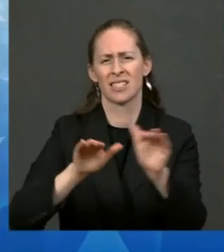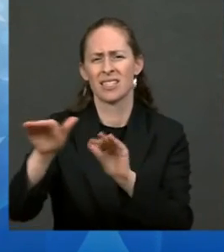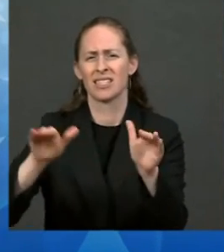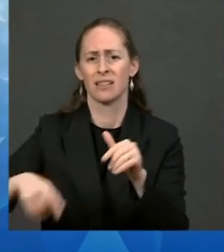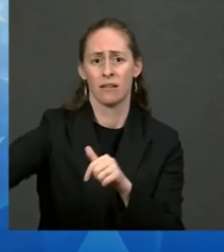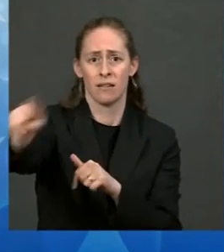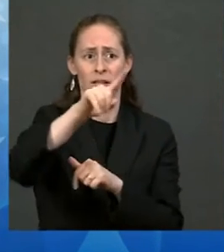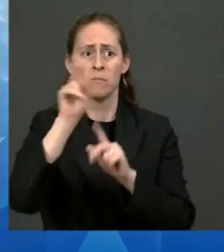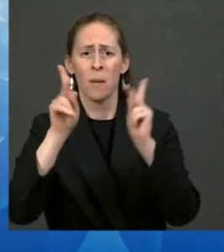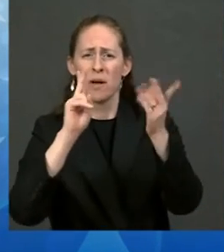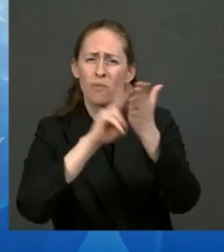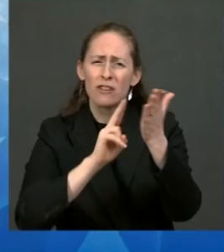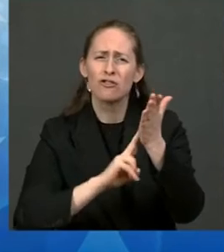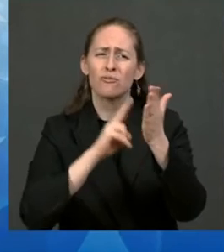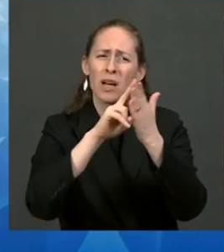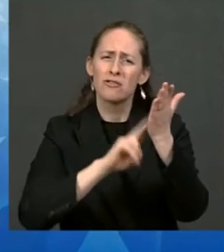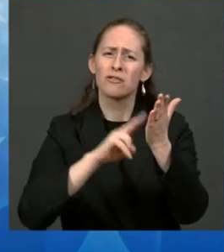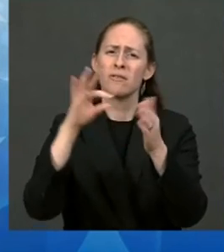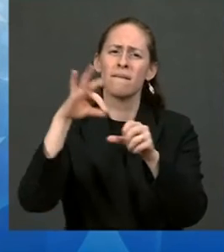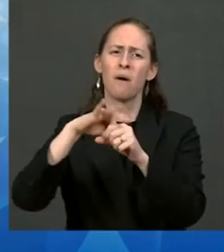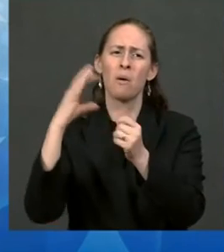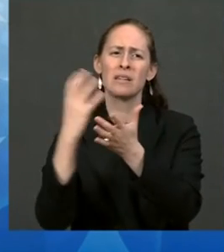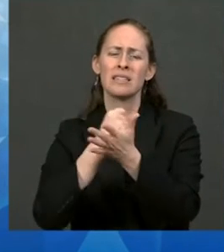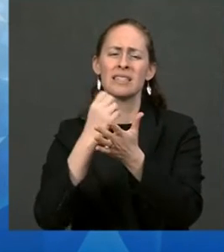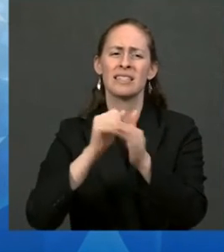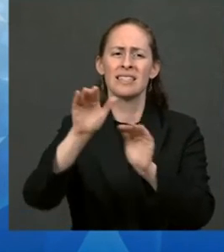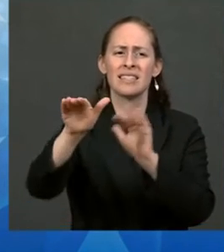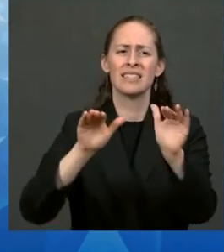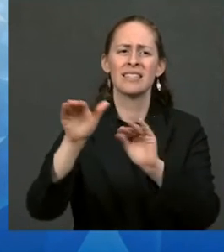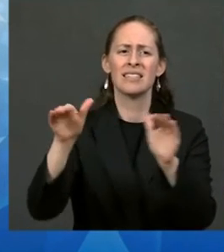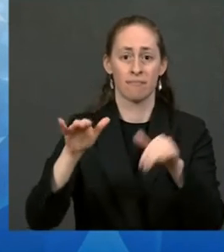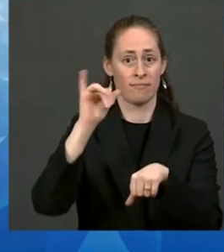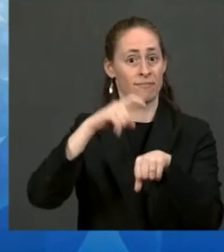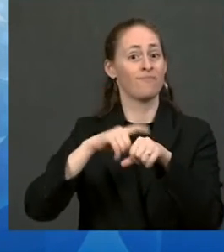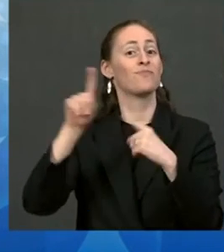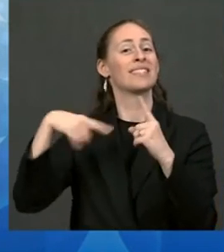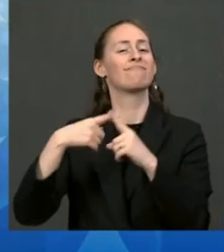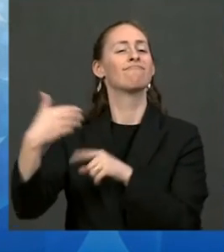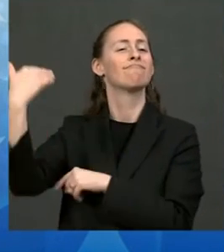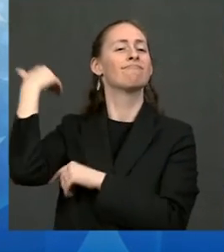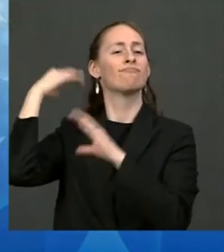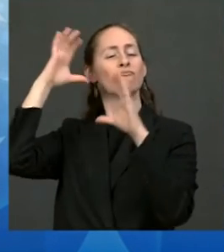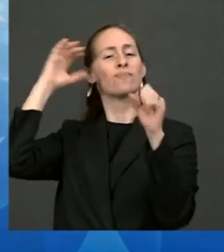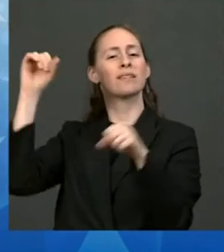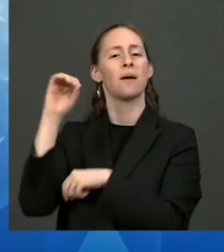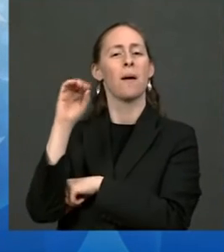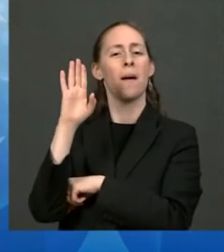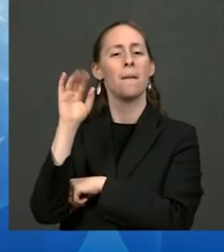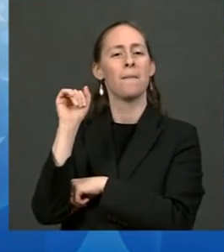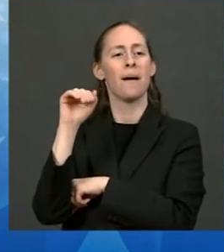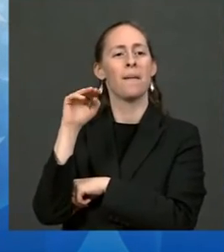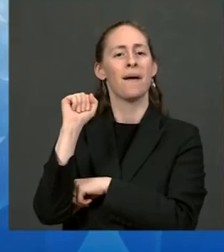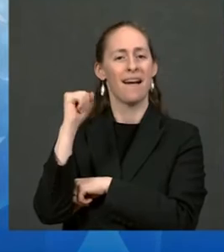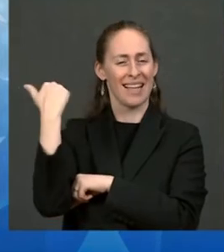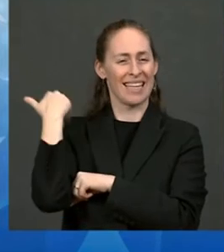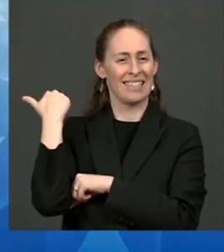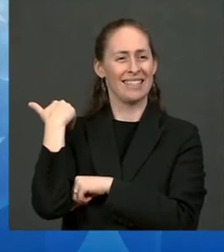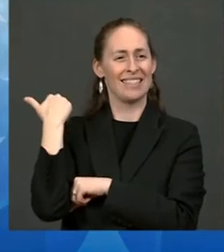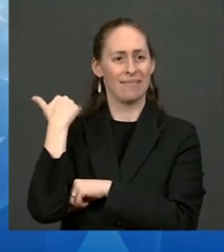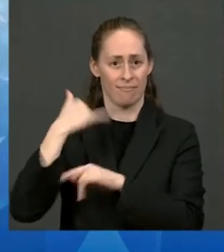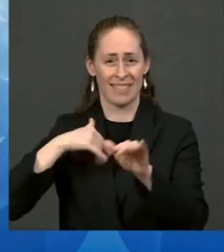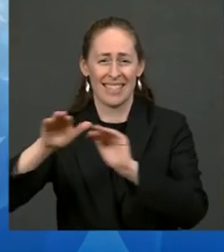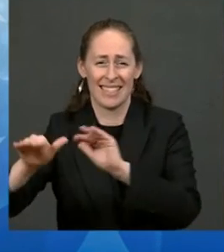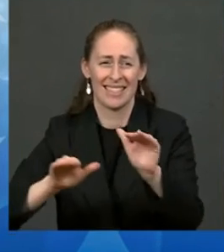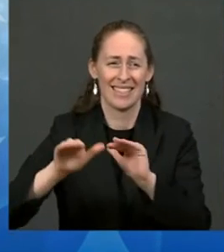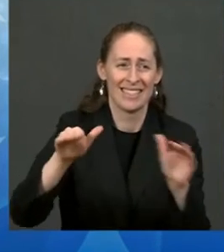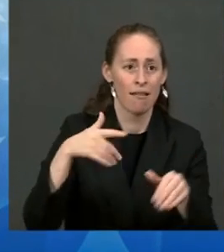President Obama and Vice President Biden. I remember distinctly when President Obama first gathered tribal leaders here in our